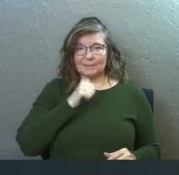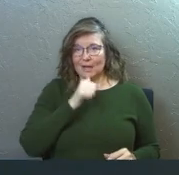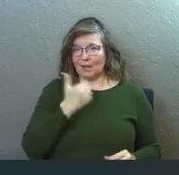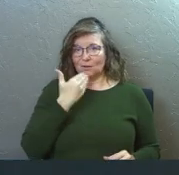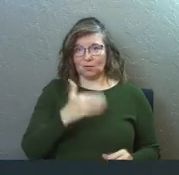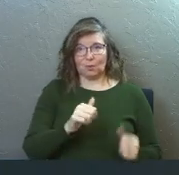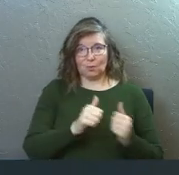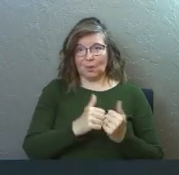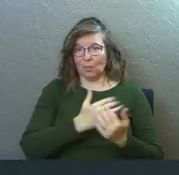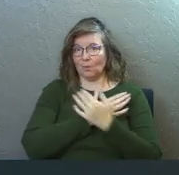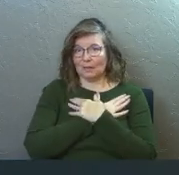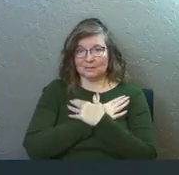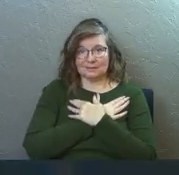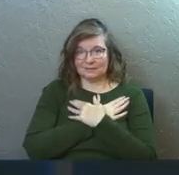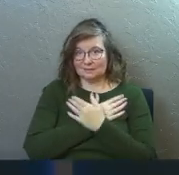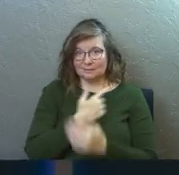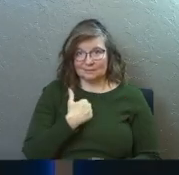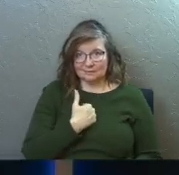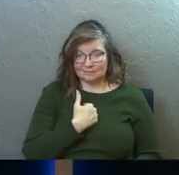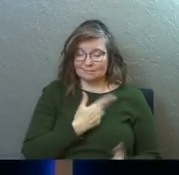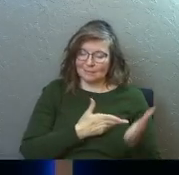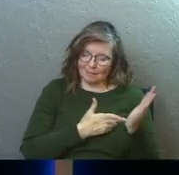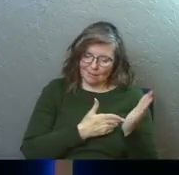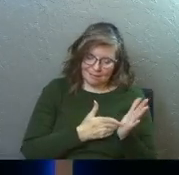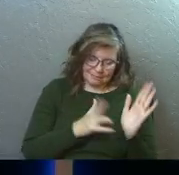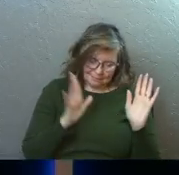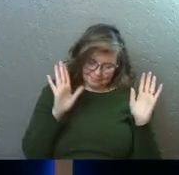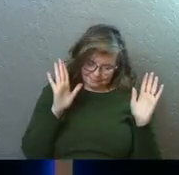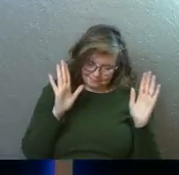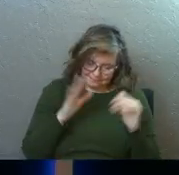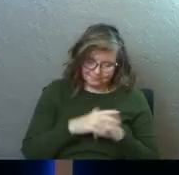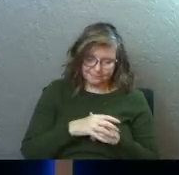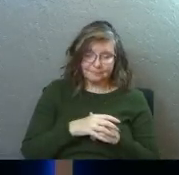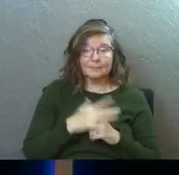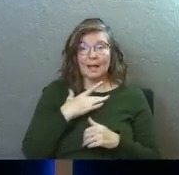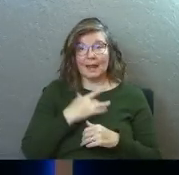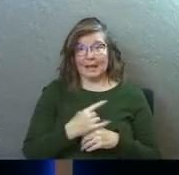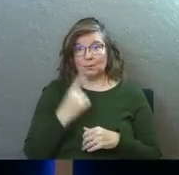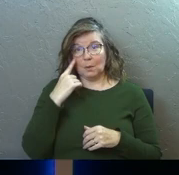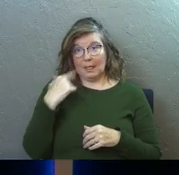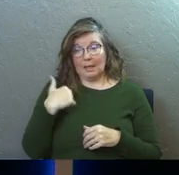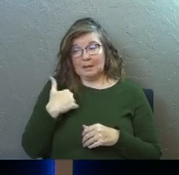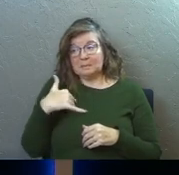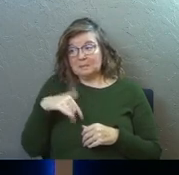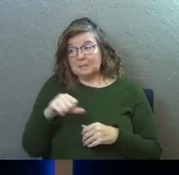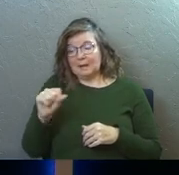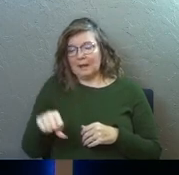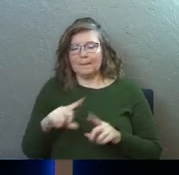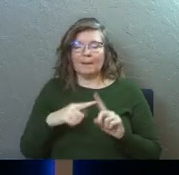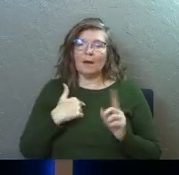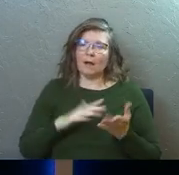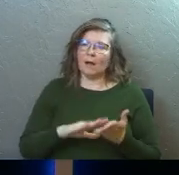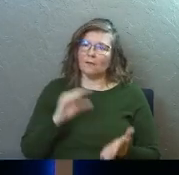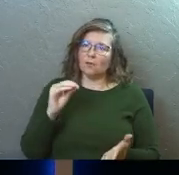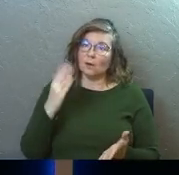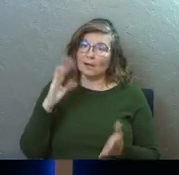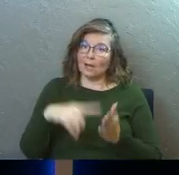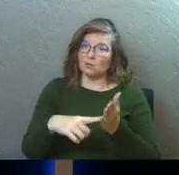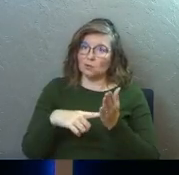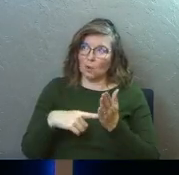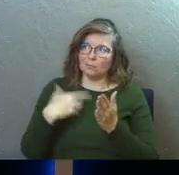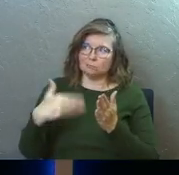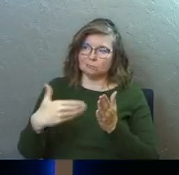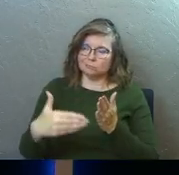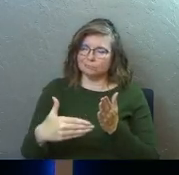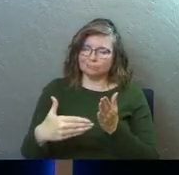am not good at rest. Just being honest. I like to think I am, but I've learned, and God has revealed to me